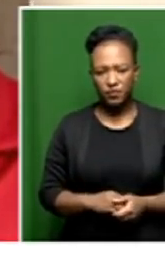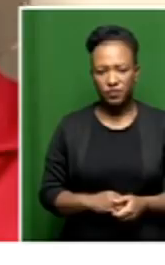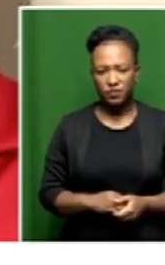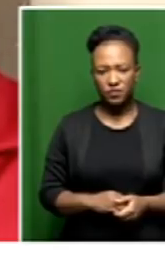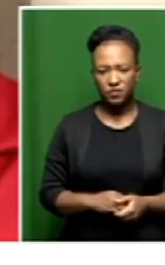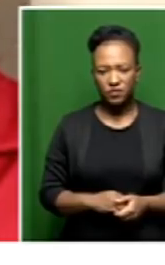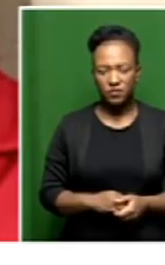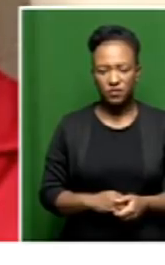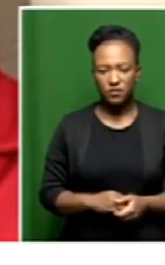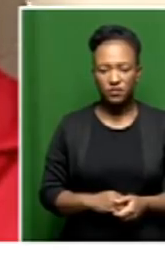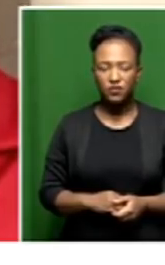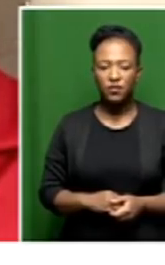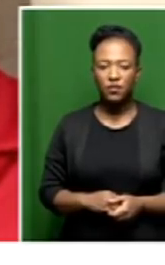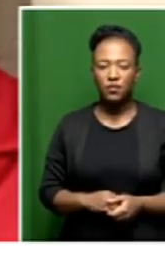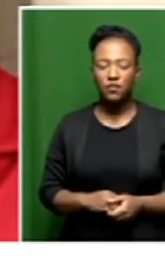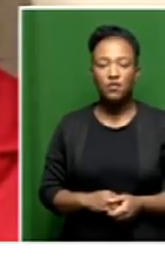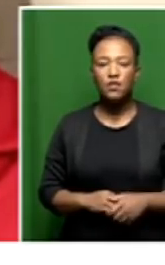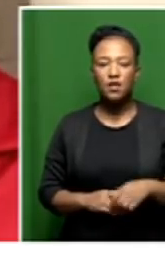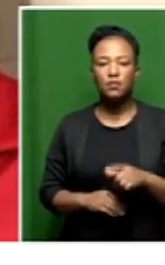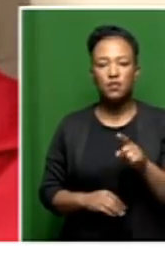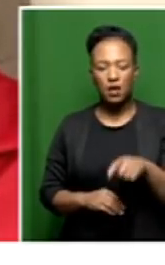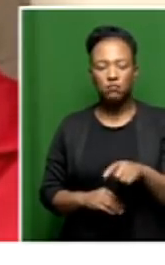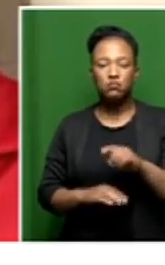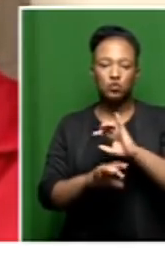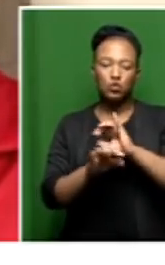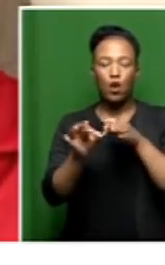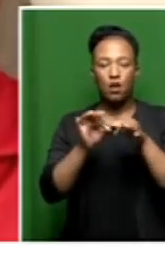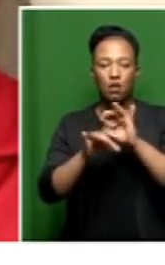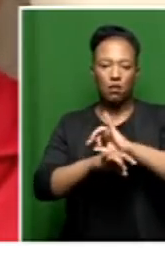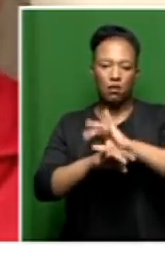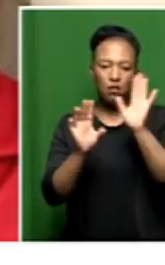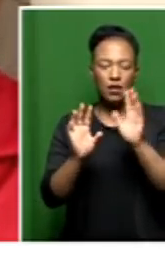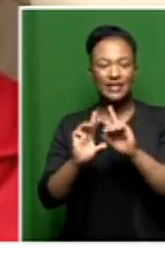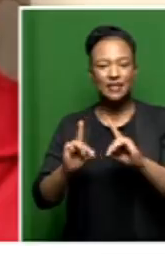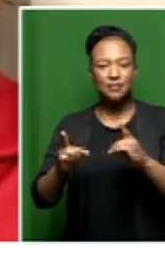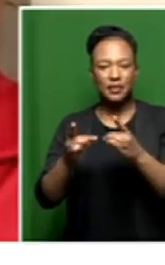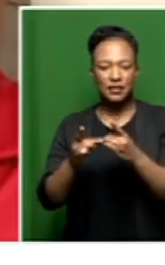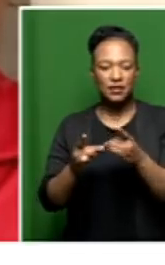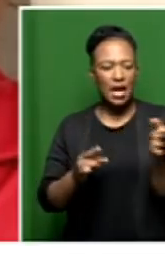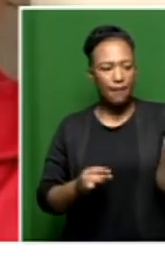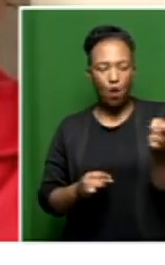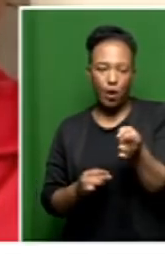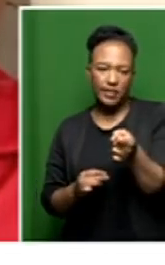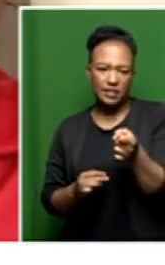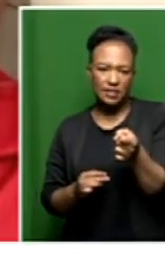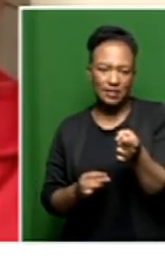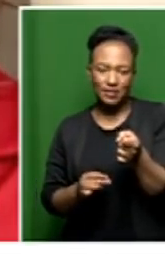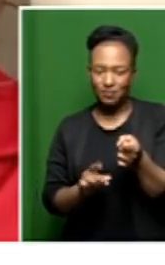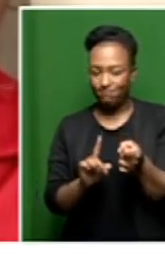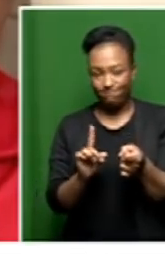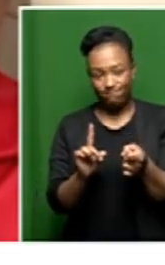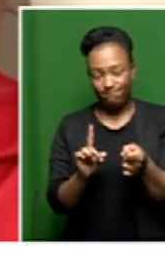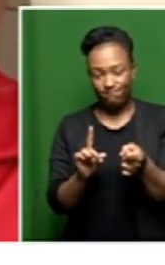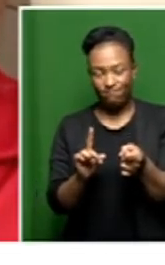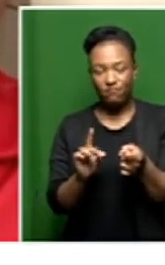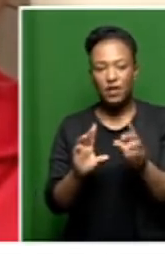I need to clarify, Sakina, because I keep on hearing you that the department appointed, the department